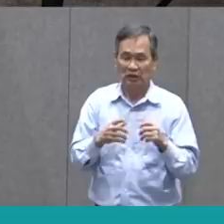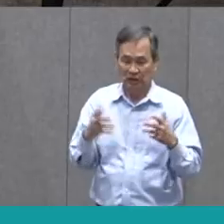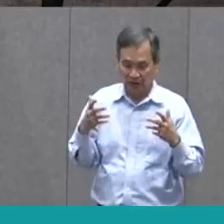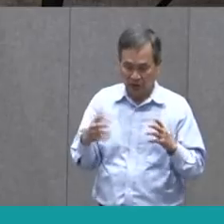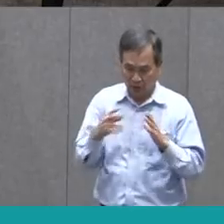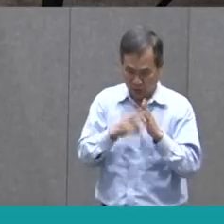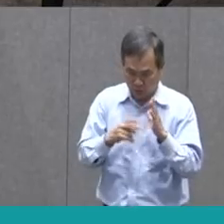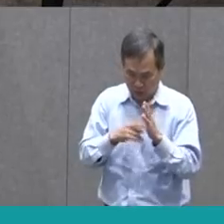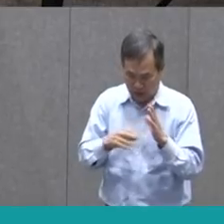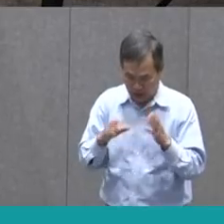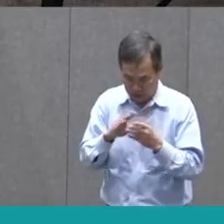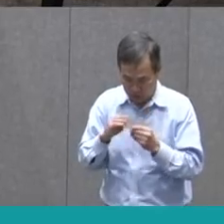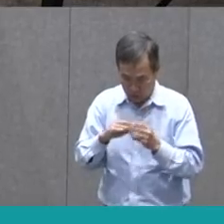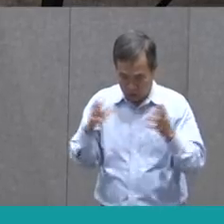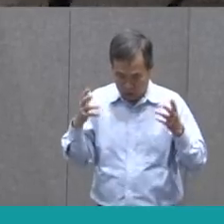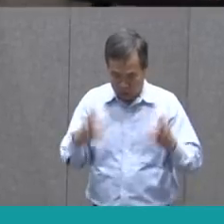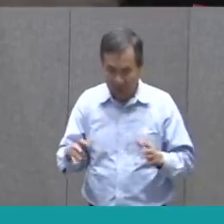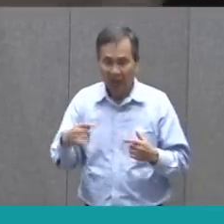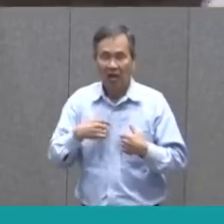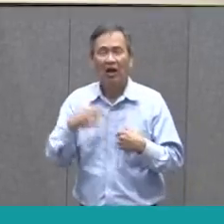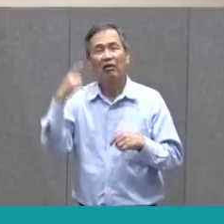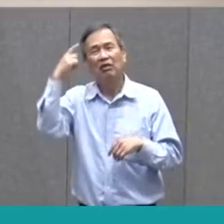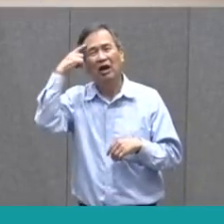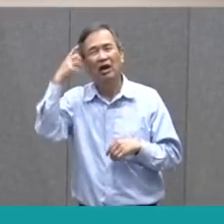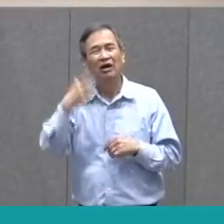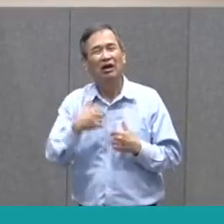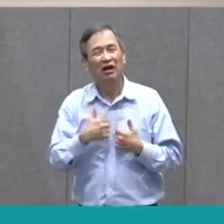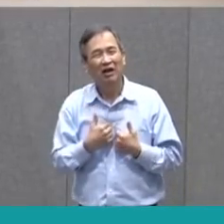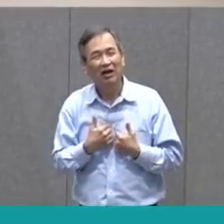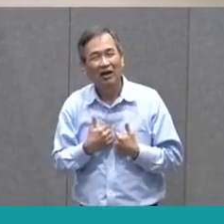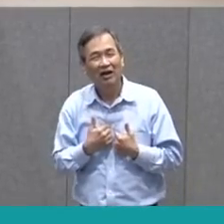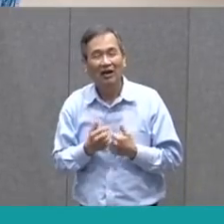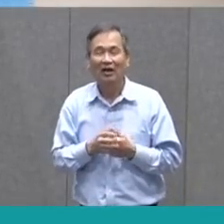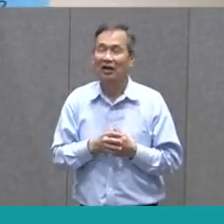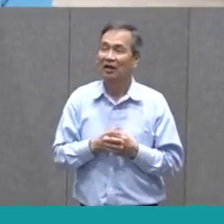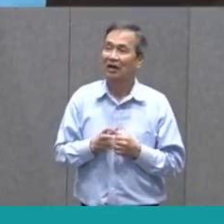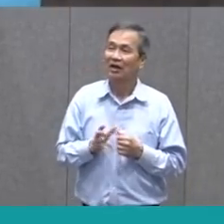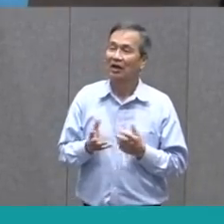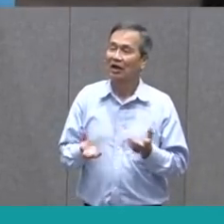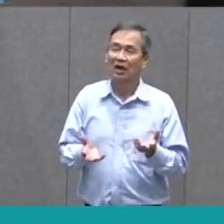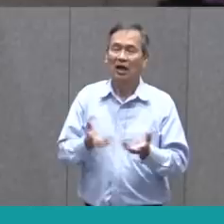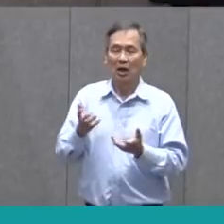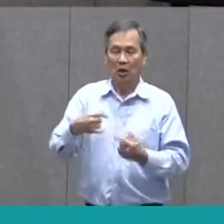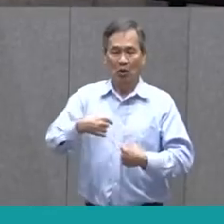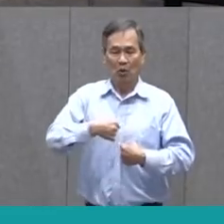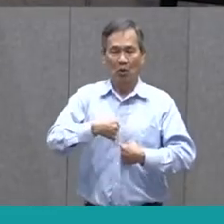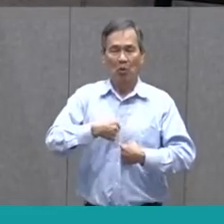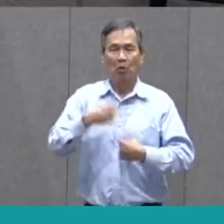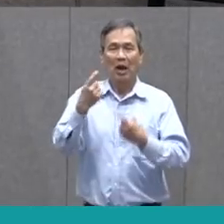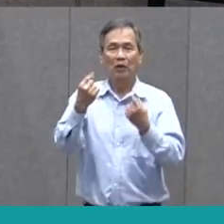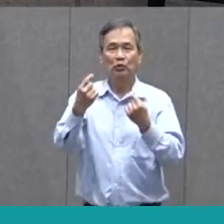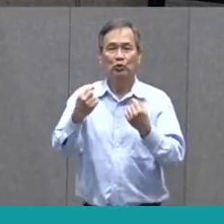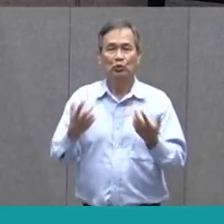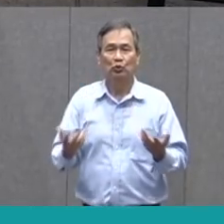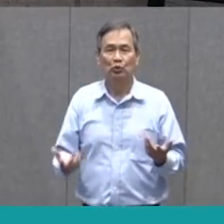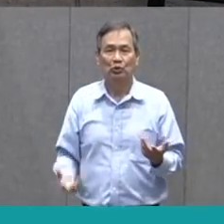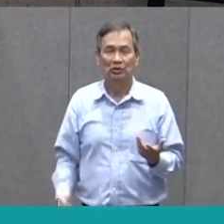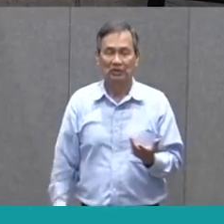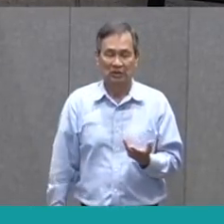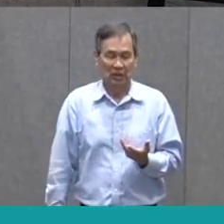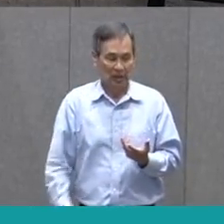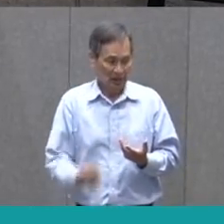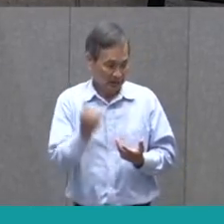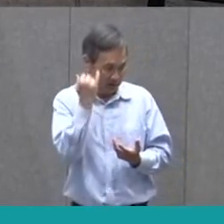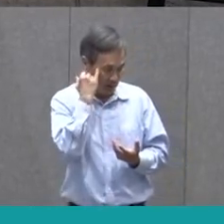story myself the first time, I thought, what would, what would I do if I was in the